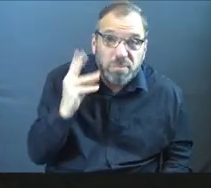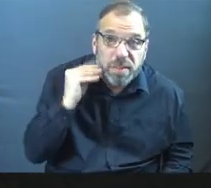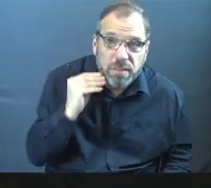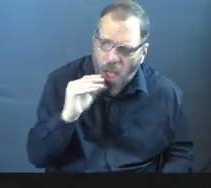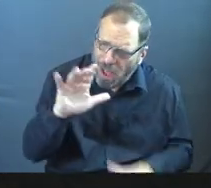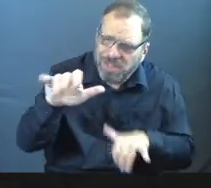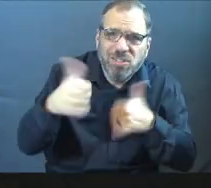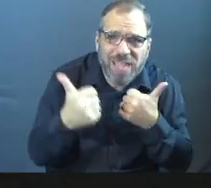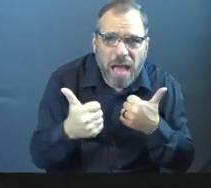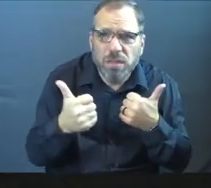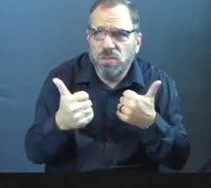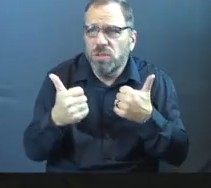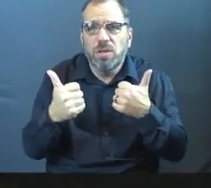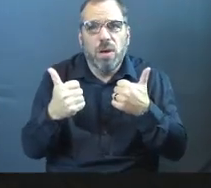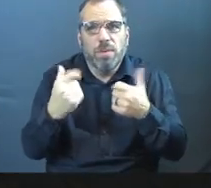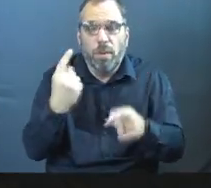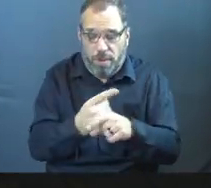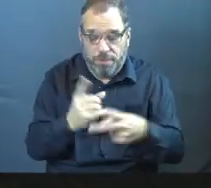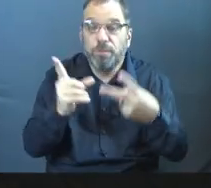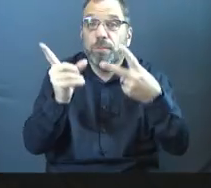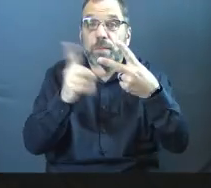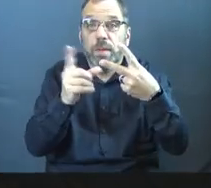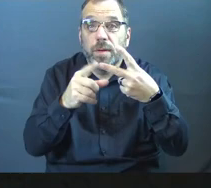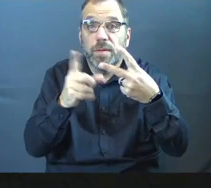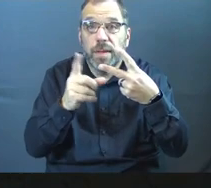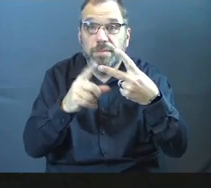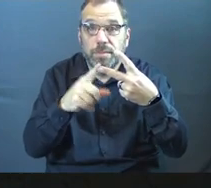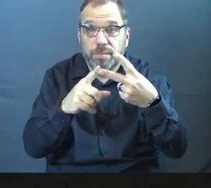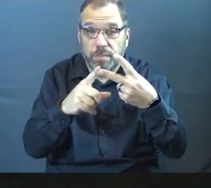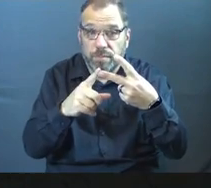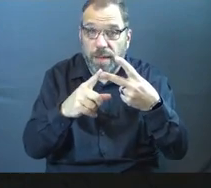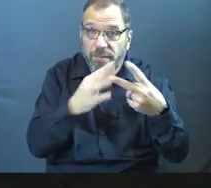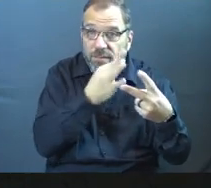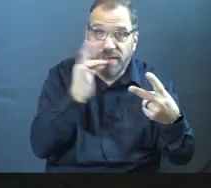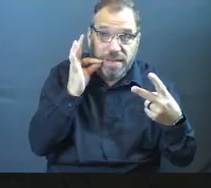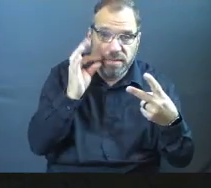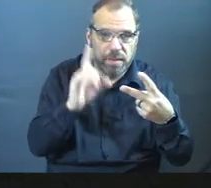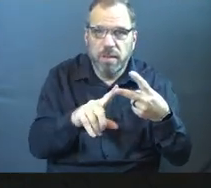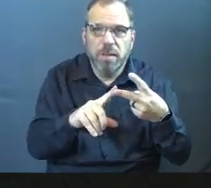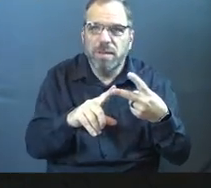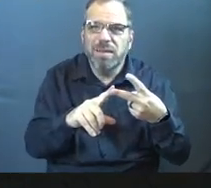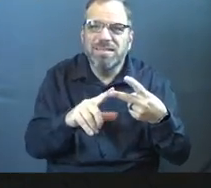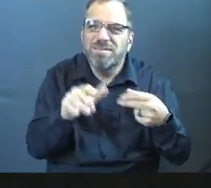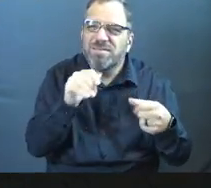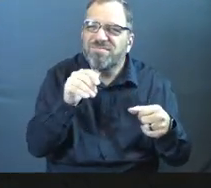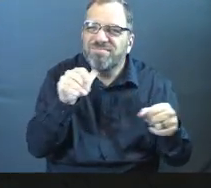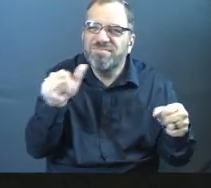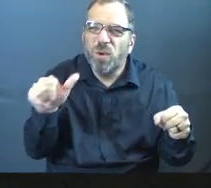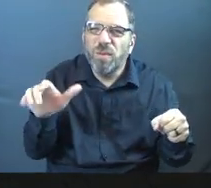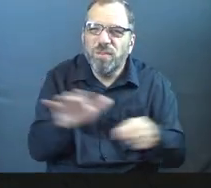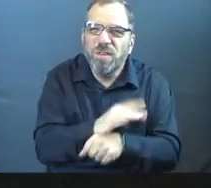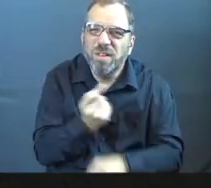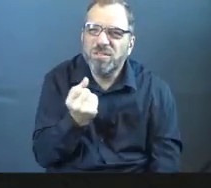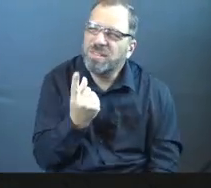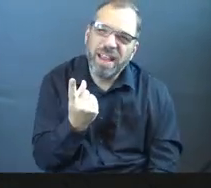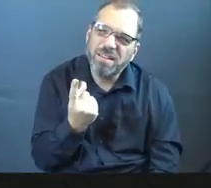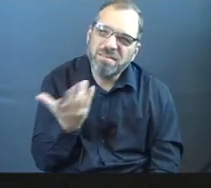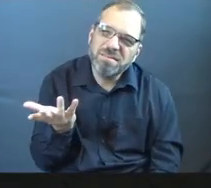It's a challenge. There's challenge to it. The other side that makes fasting pretty difficult is, again, we don't fully understand it.